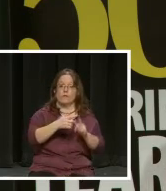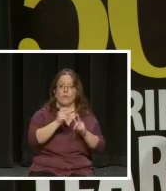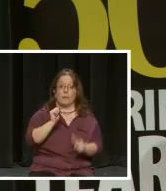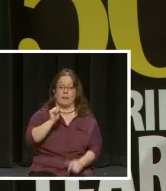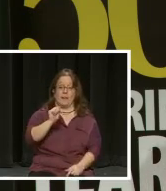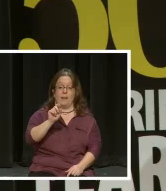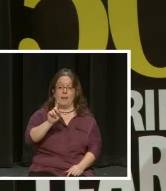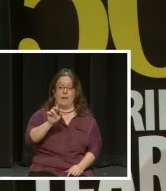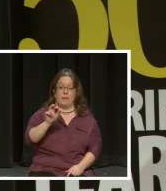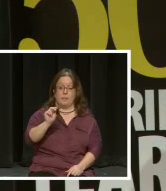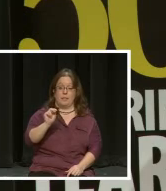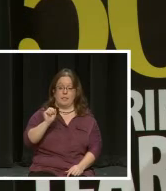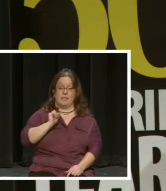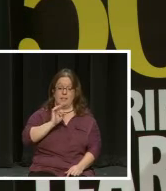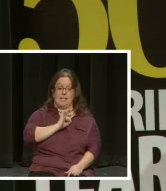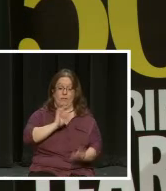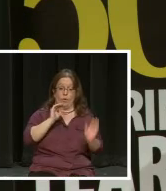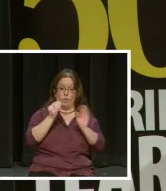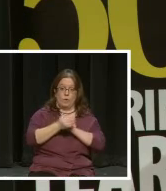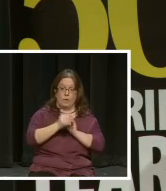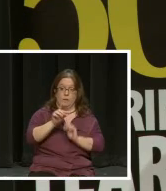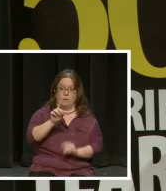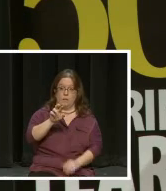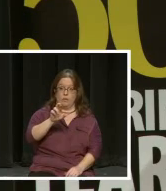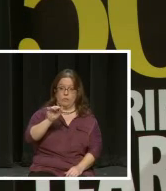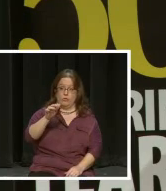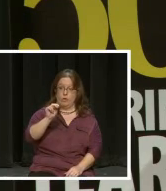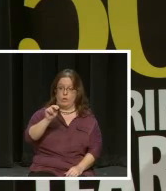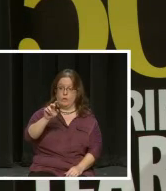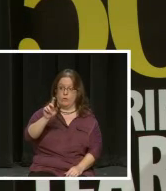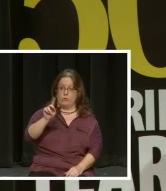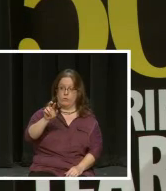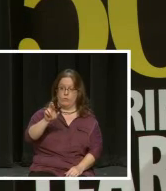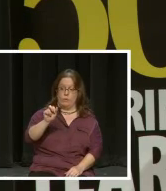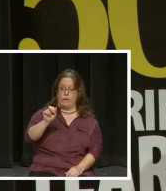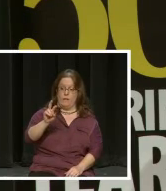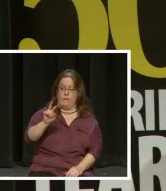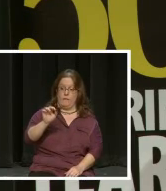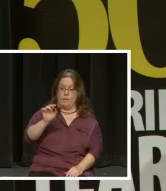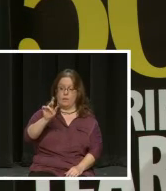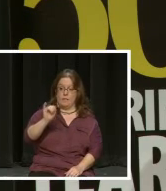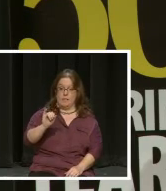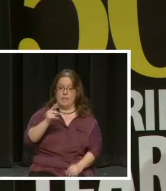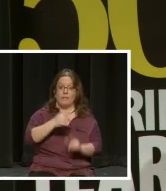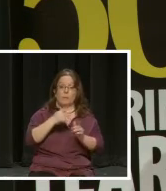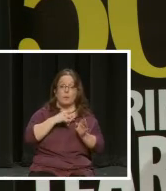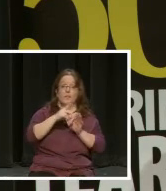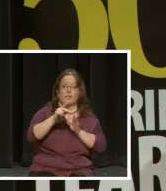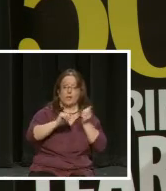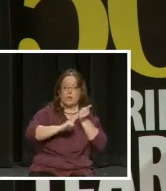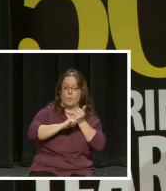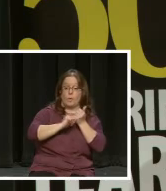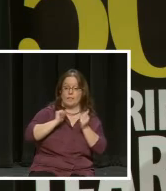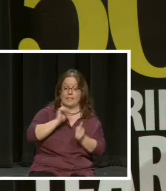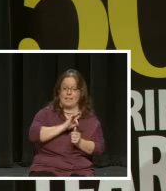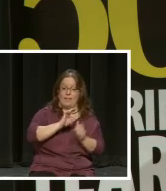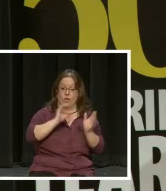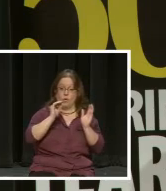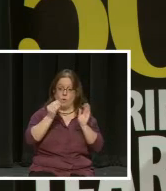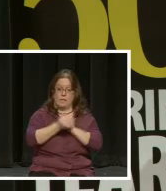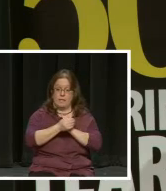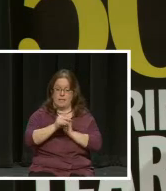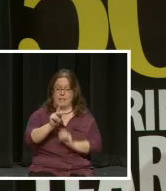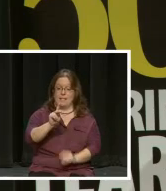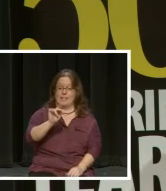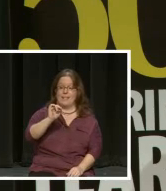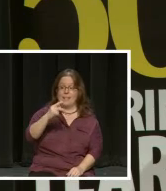Administrative Staff Organization, Dr. John Grabowski. From the Professional and Support Staff Organization, Kip Snow.